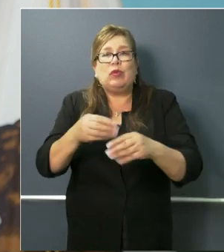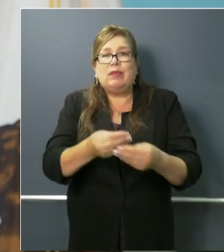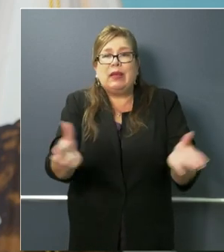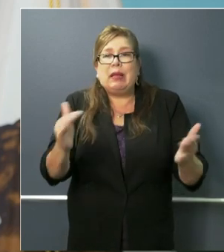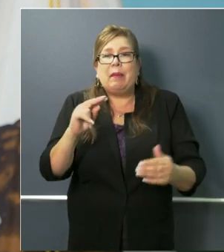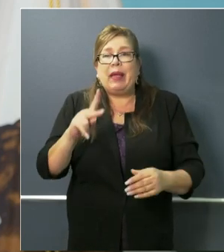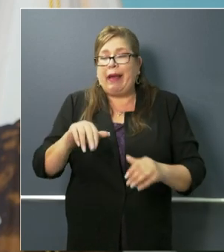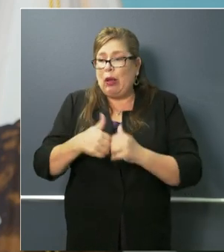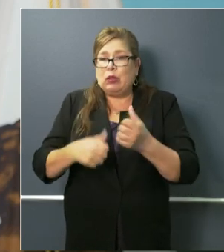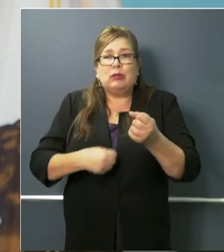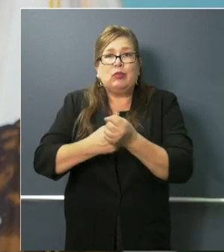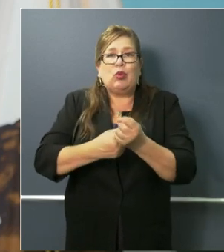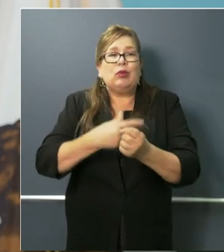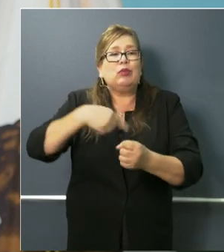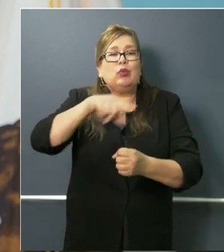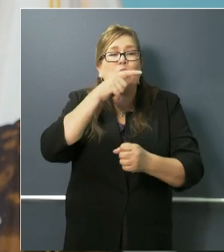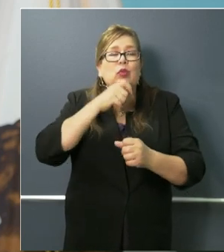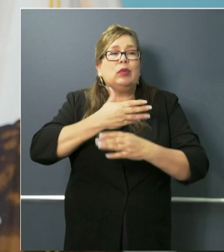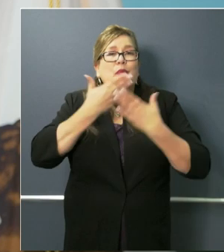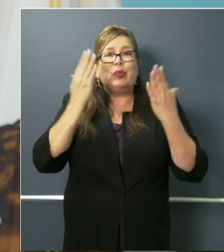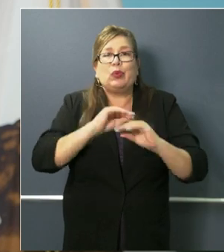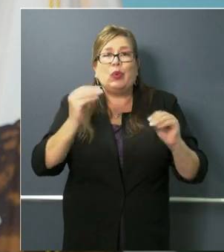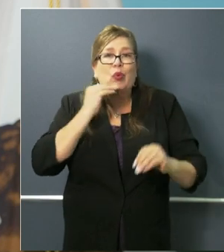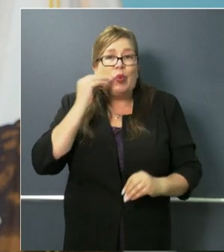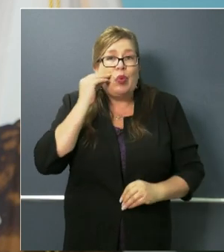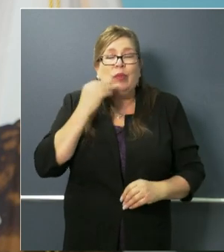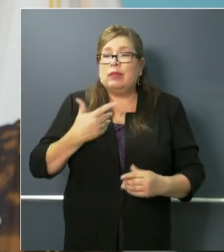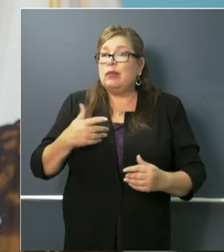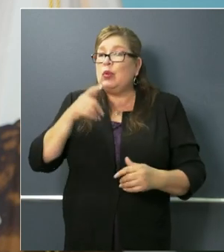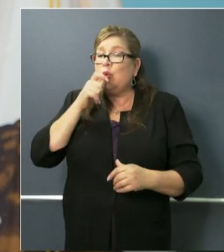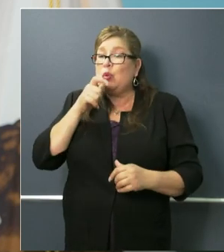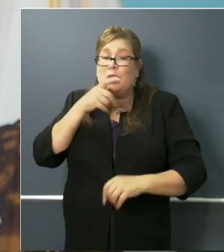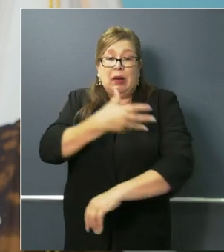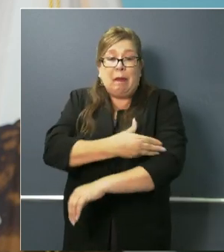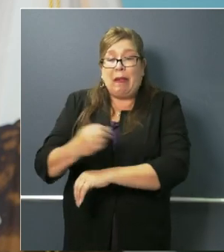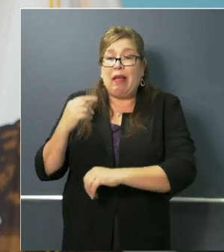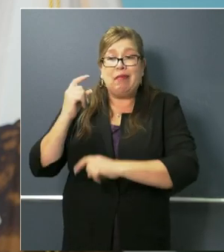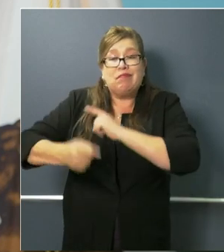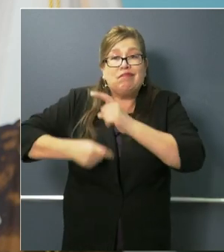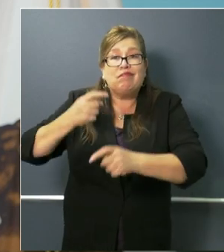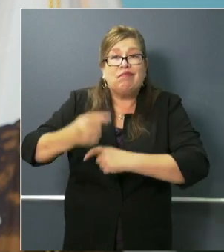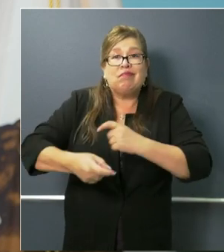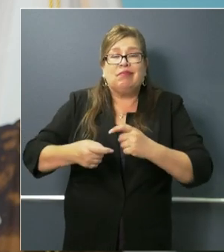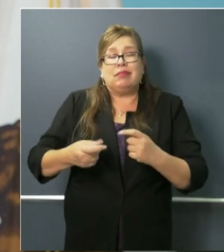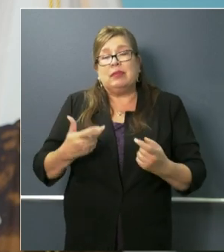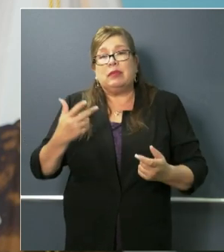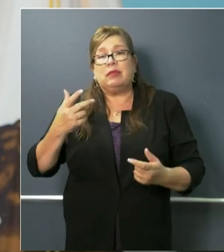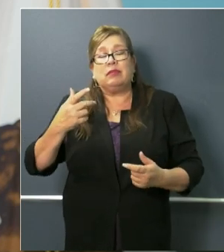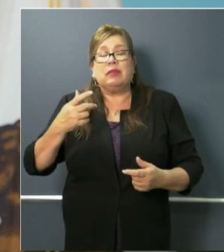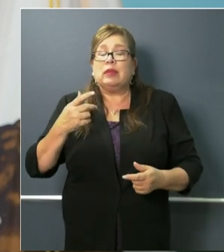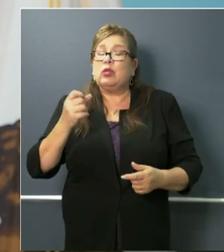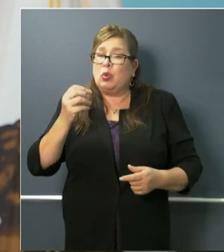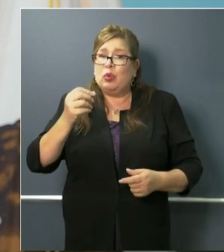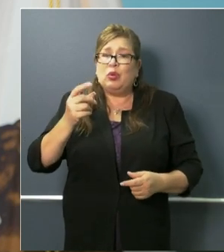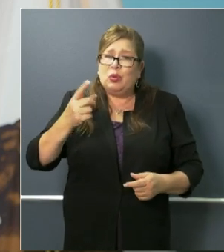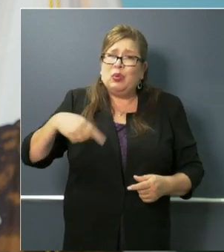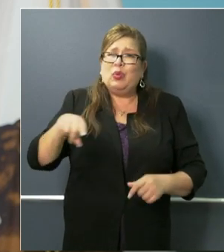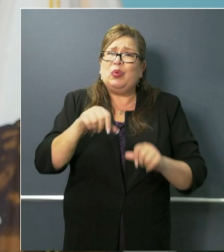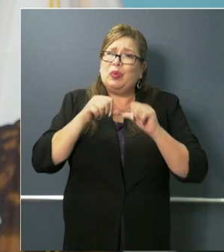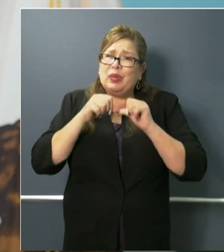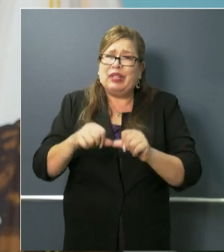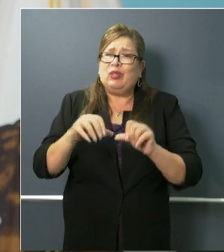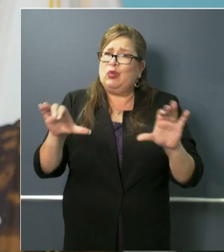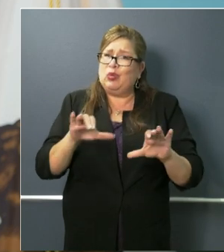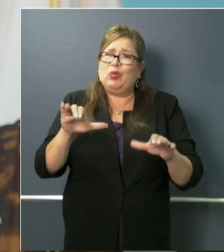the homeless uh and providing their own blood to help our blood banks with supplies uh continue to do